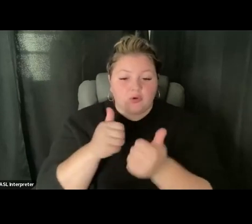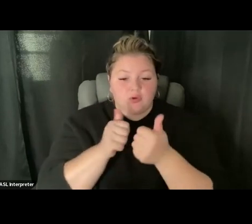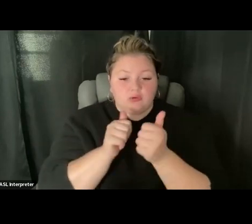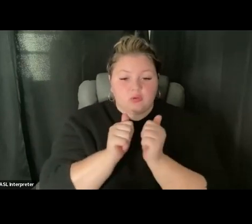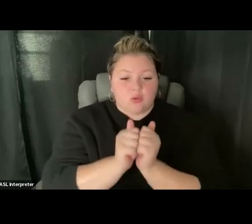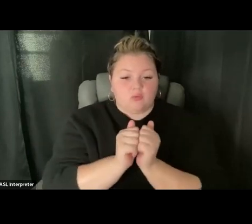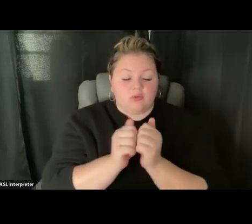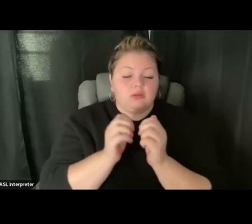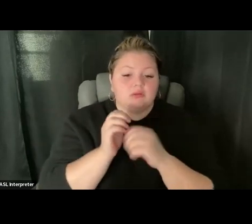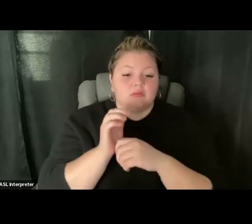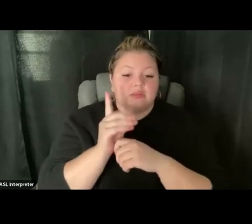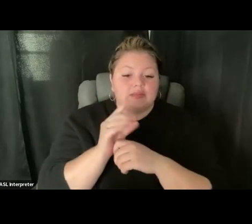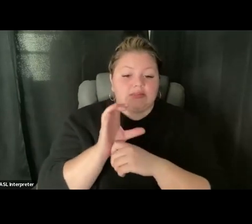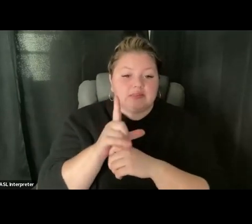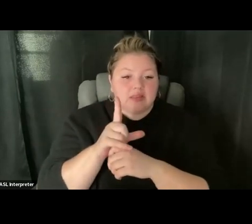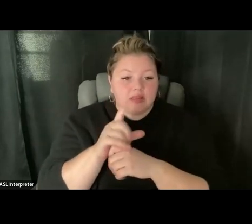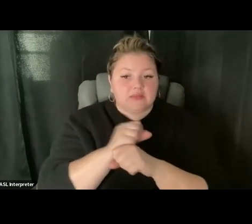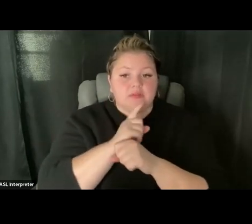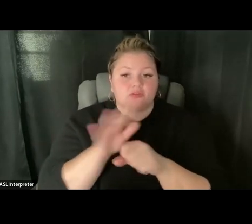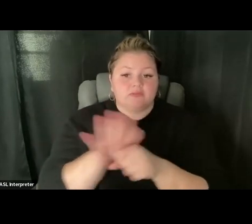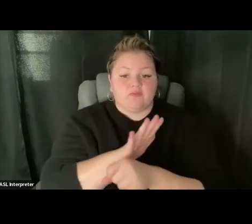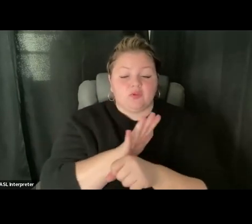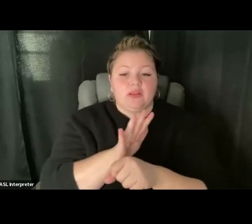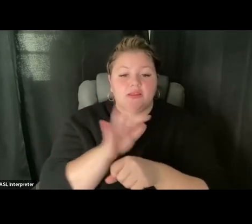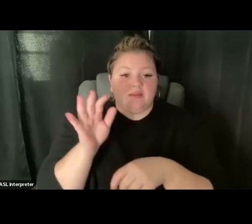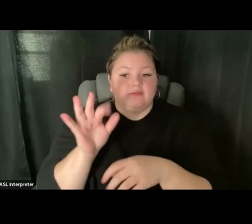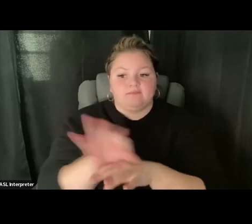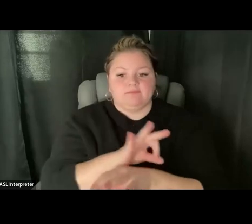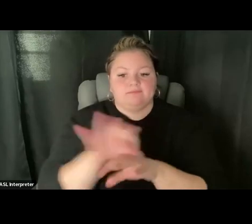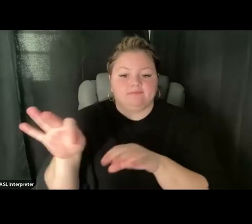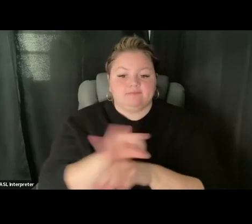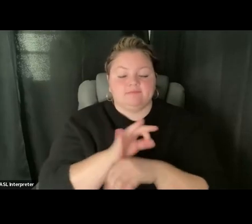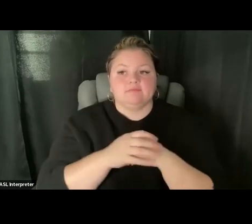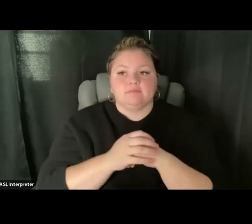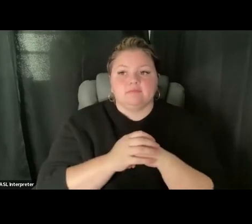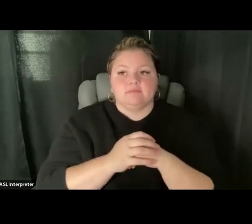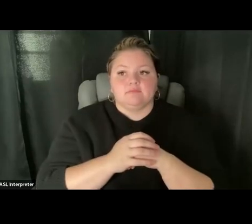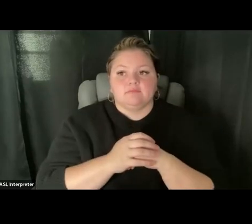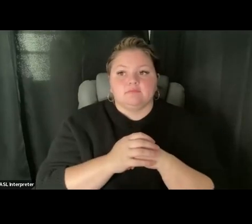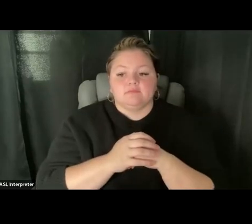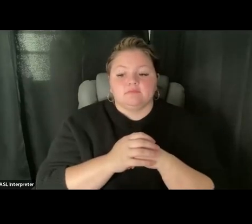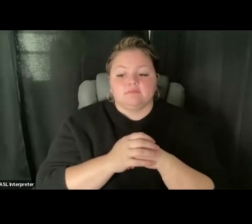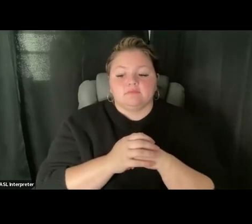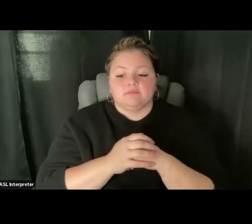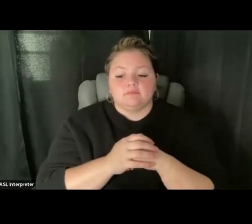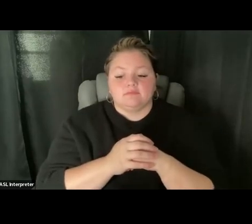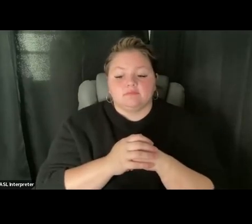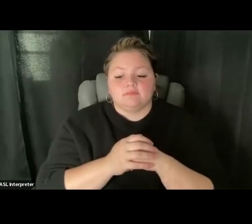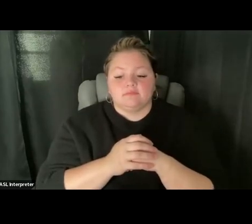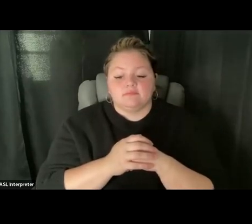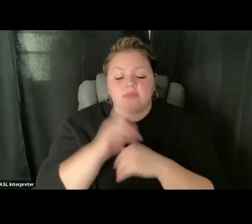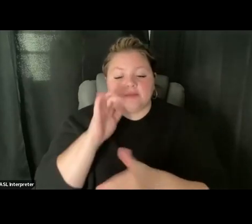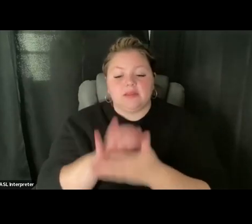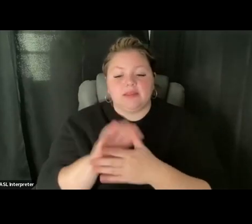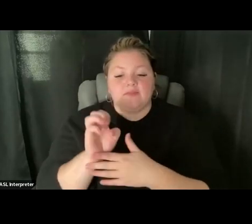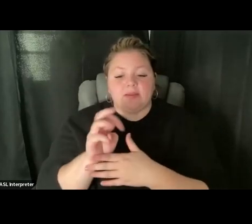other organizations to make sure it's fully functioning. I think it's been a great success, and I believe Emily's going to